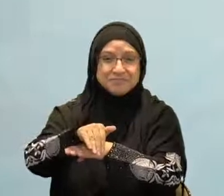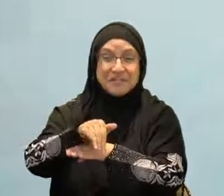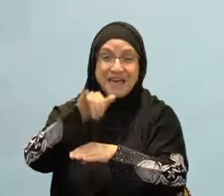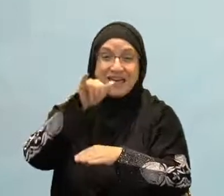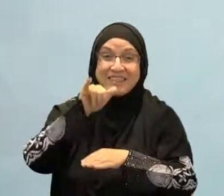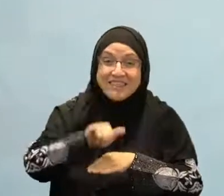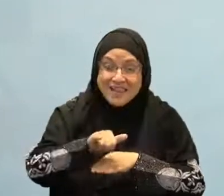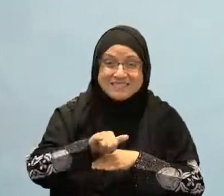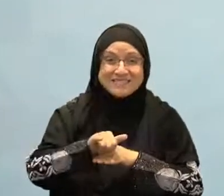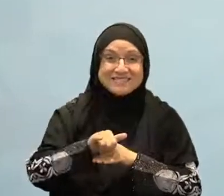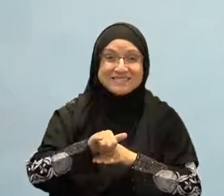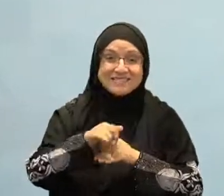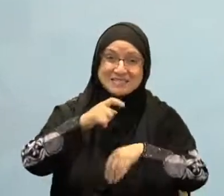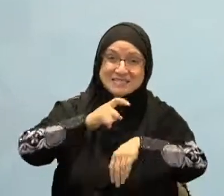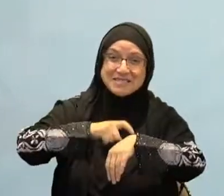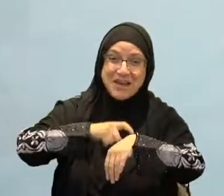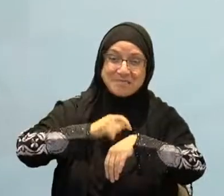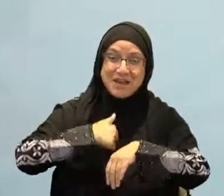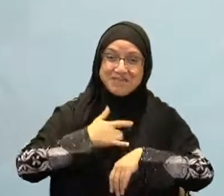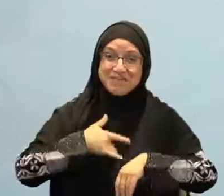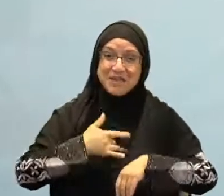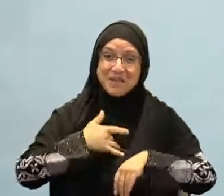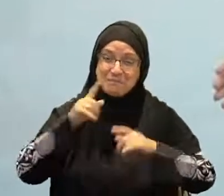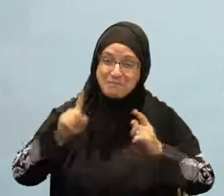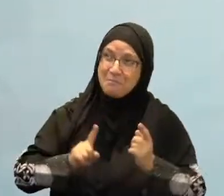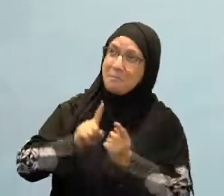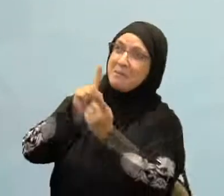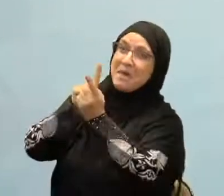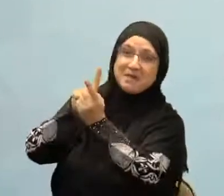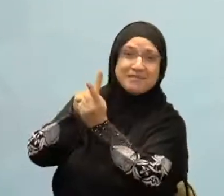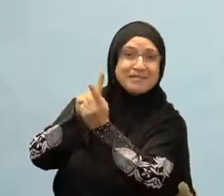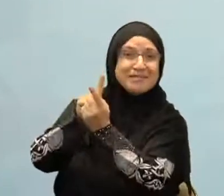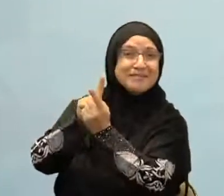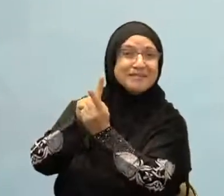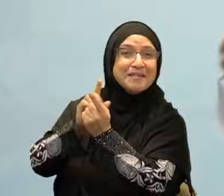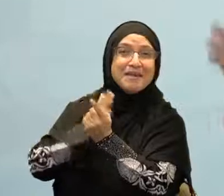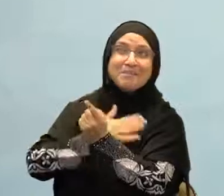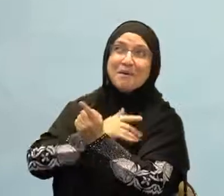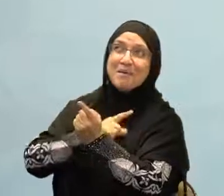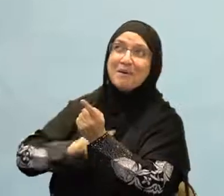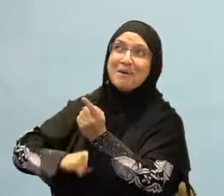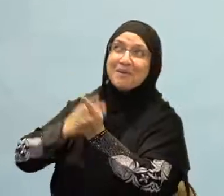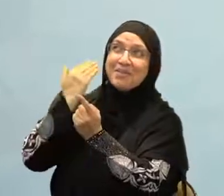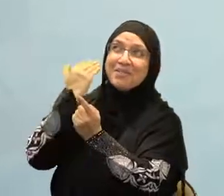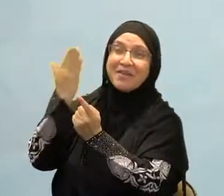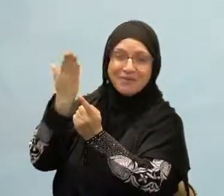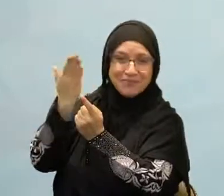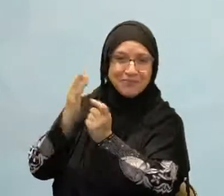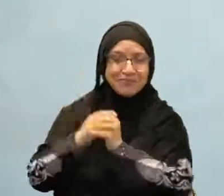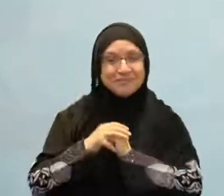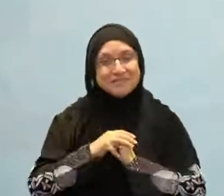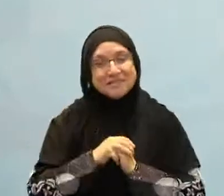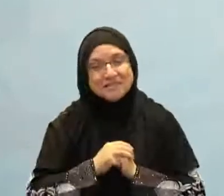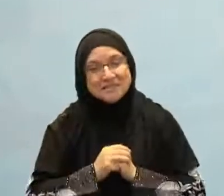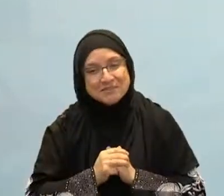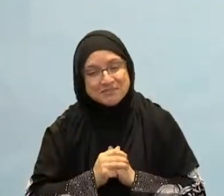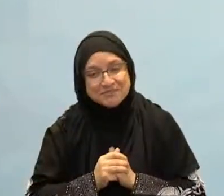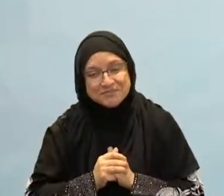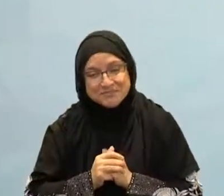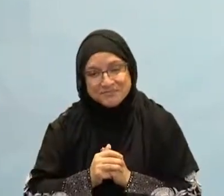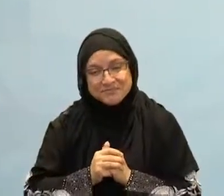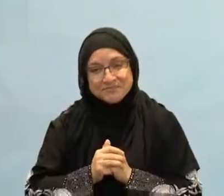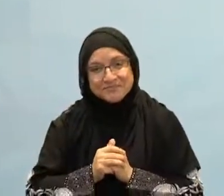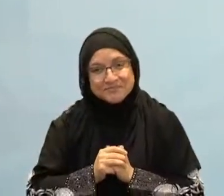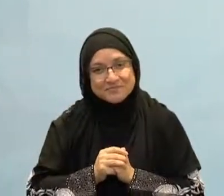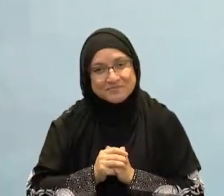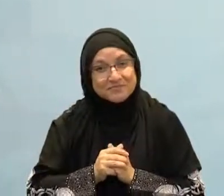how people can be exhausting. He said, in the daytime I'm not so crazy about because I have to meet the creation of Allah. Dealing with the Lord at